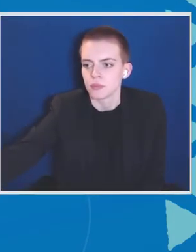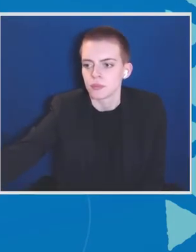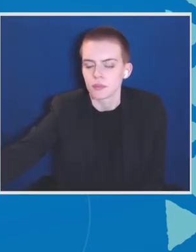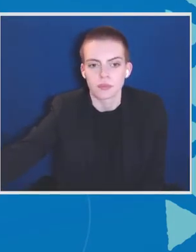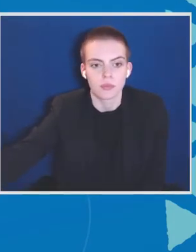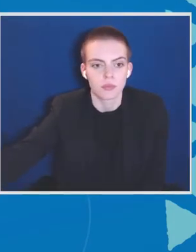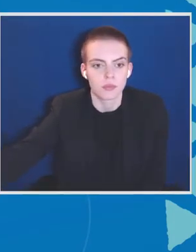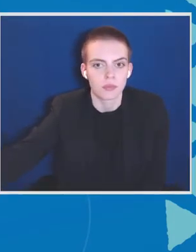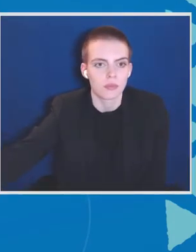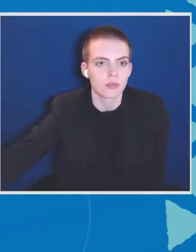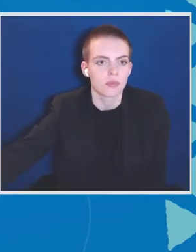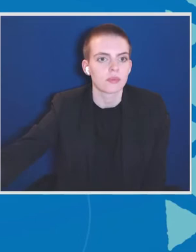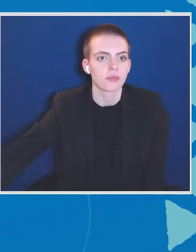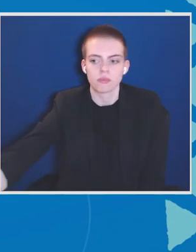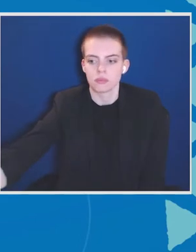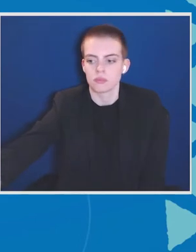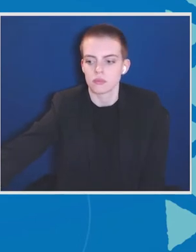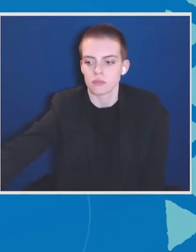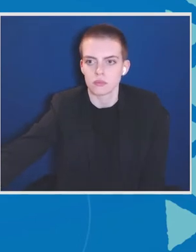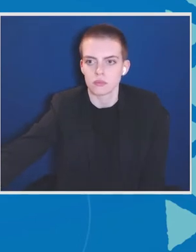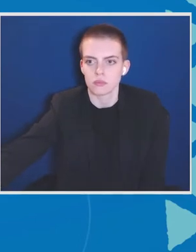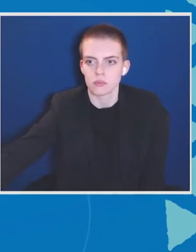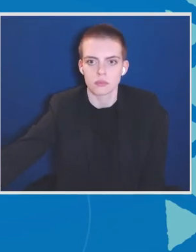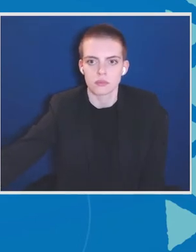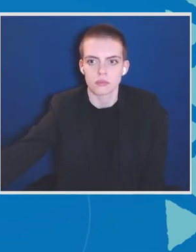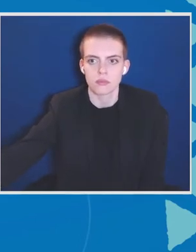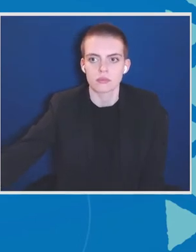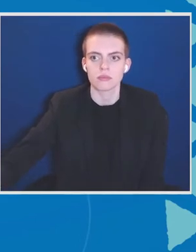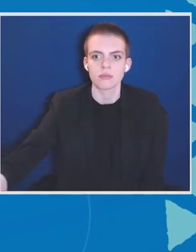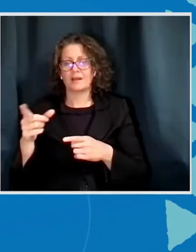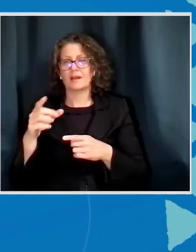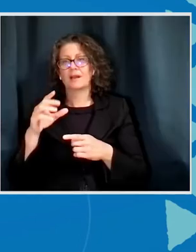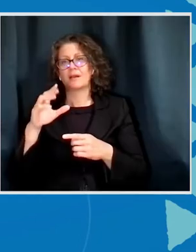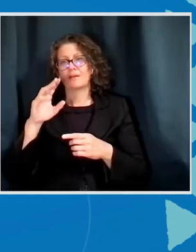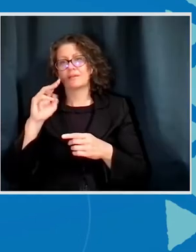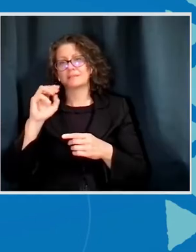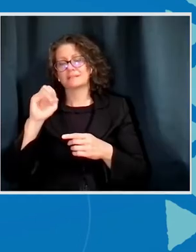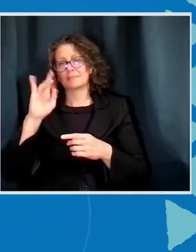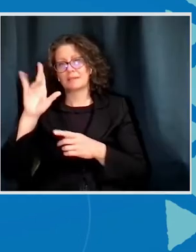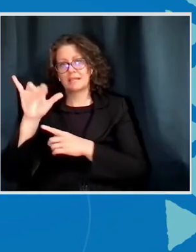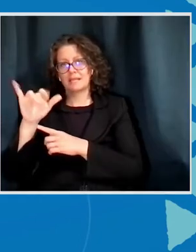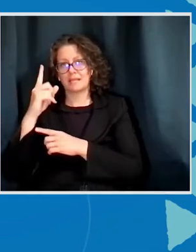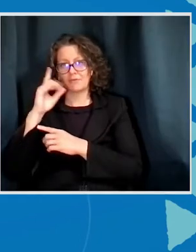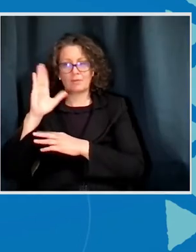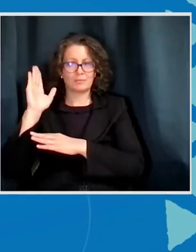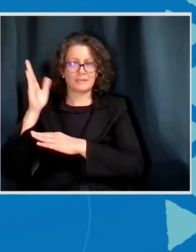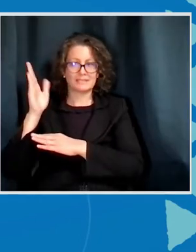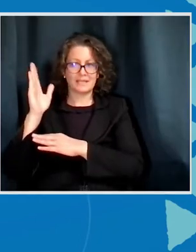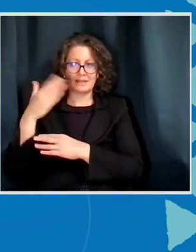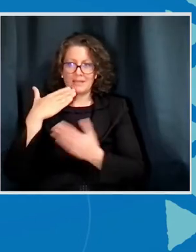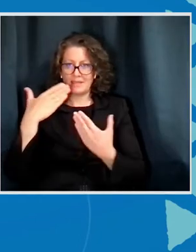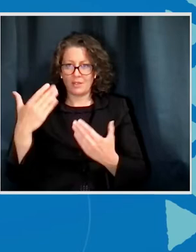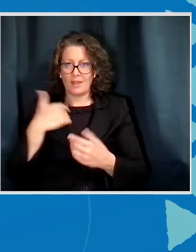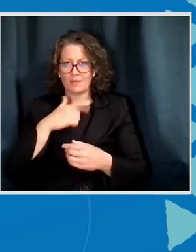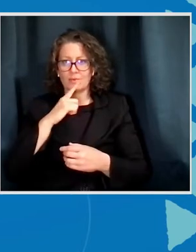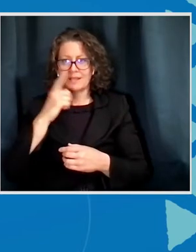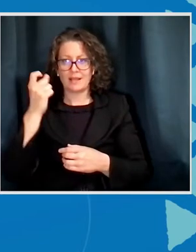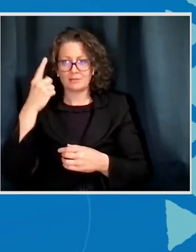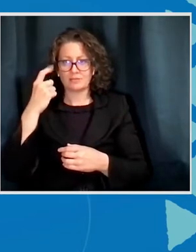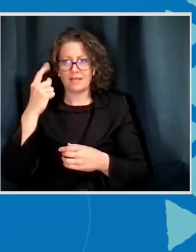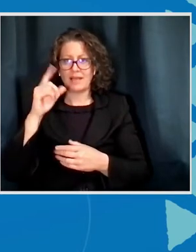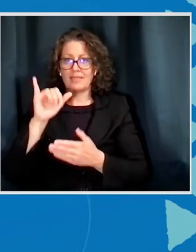Thank you, Ria Admiral Sibley for your presentations. I really understand that